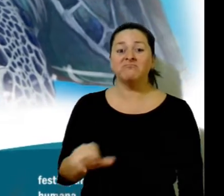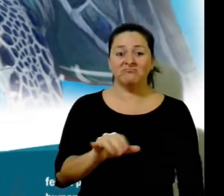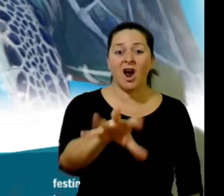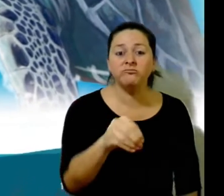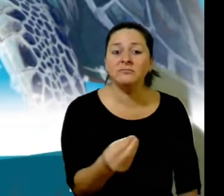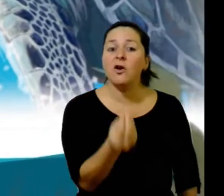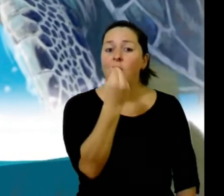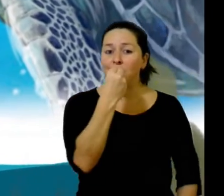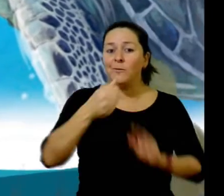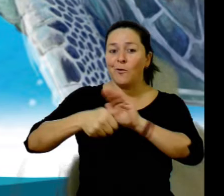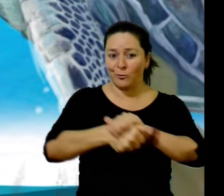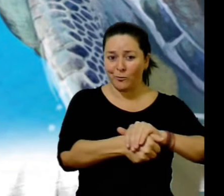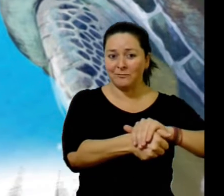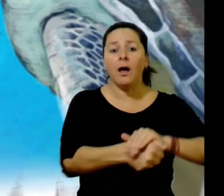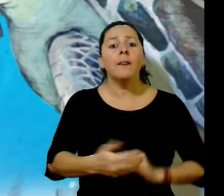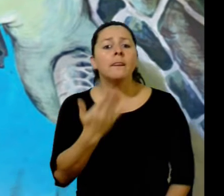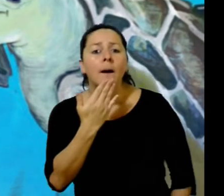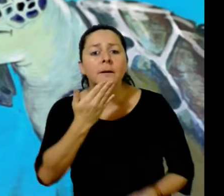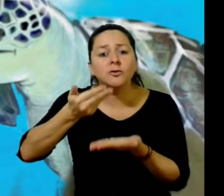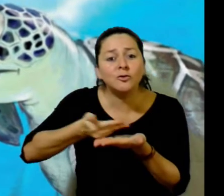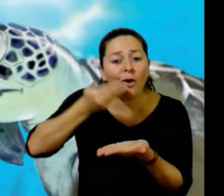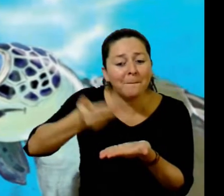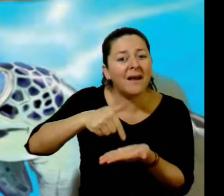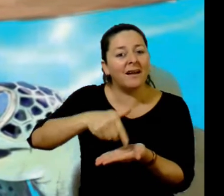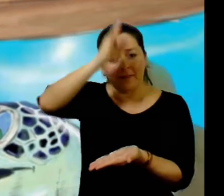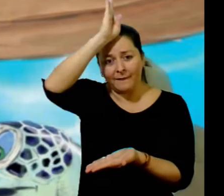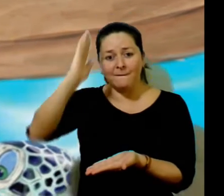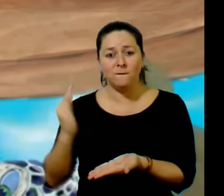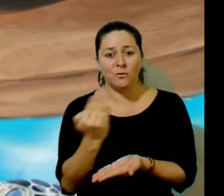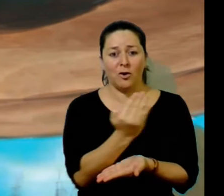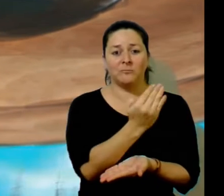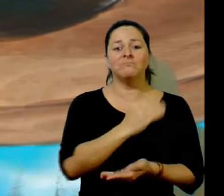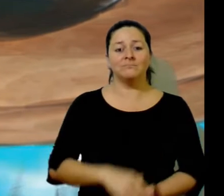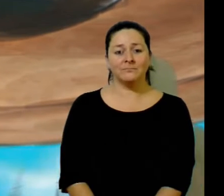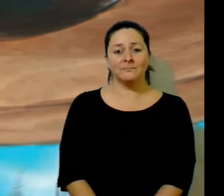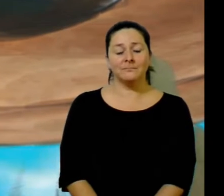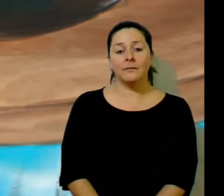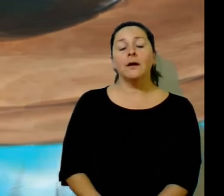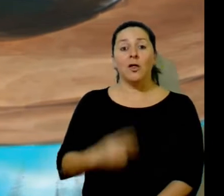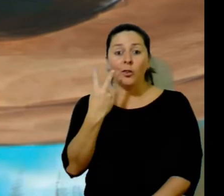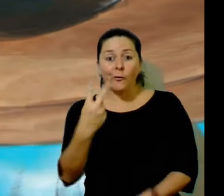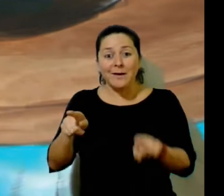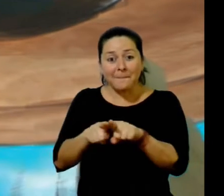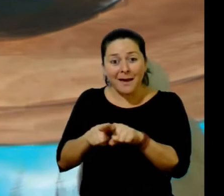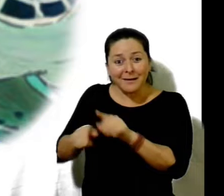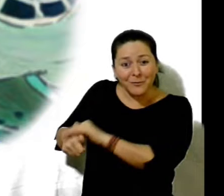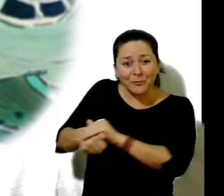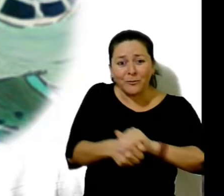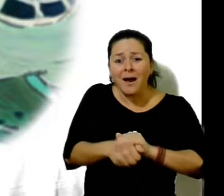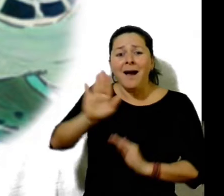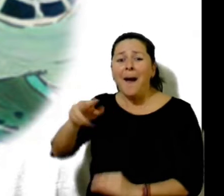turtles, and also shark fins in their soups. The two sisters look at each other and say at once,